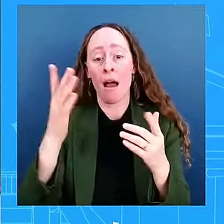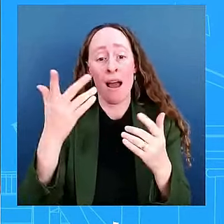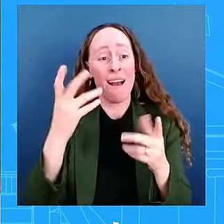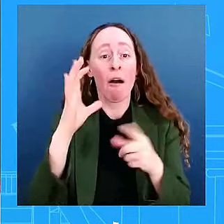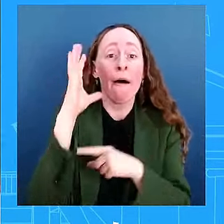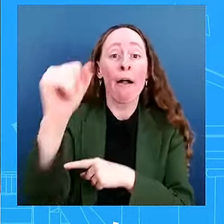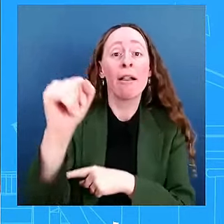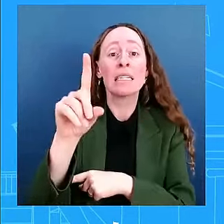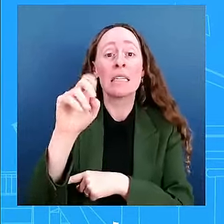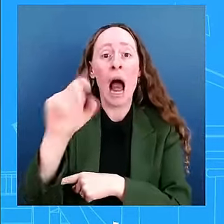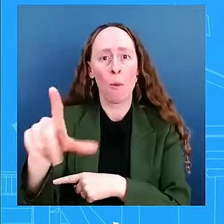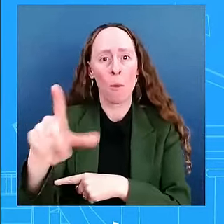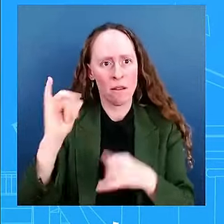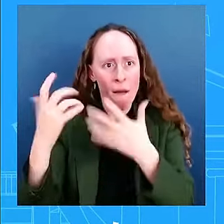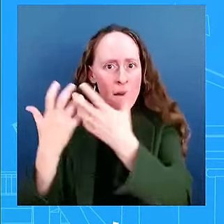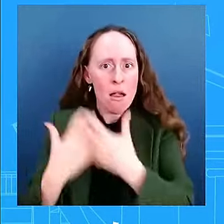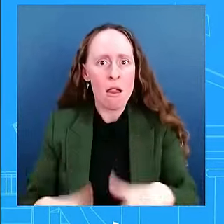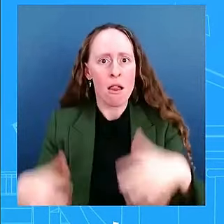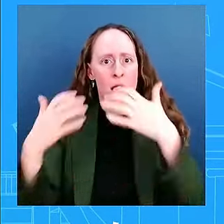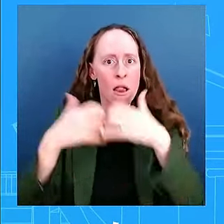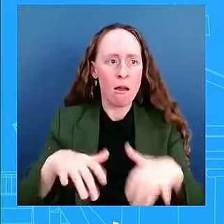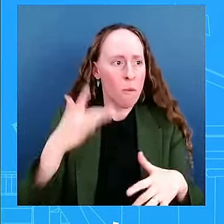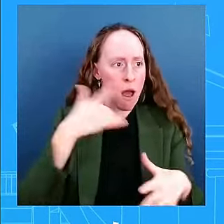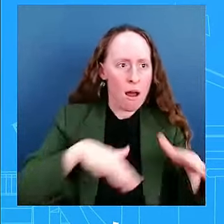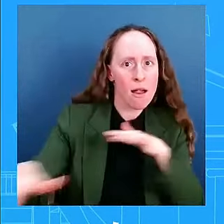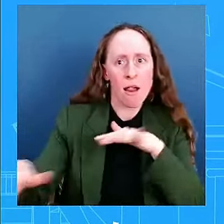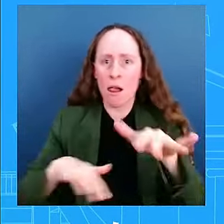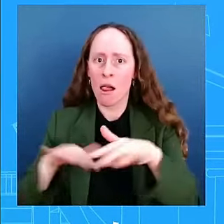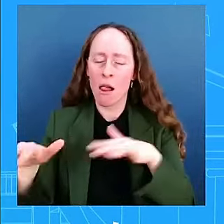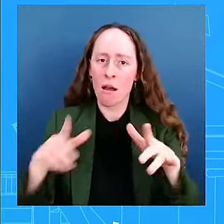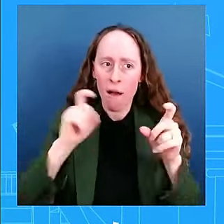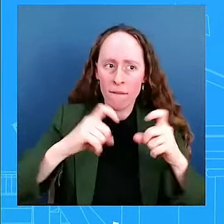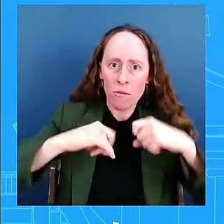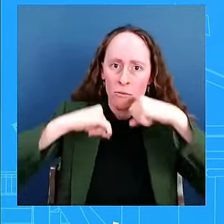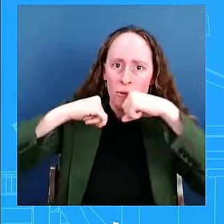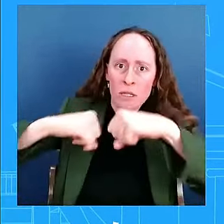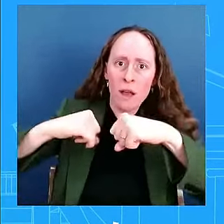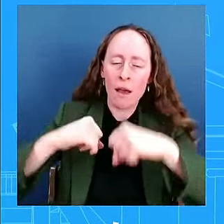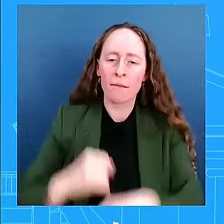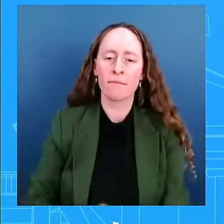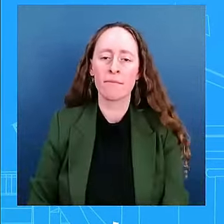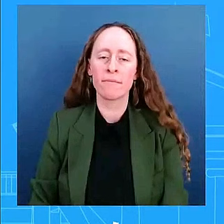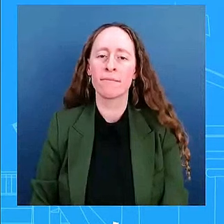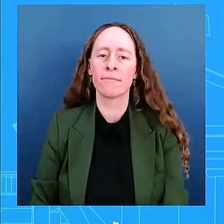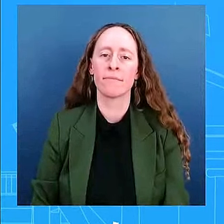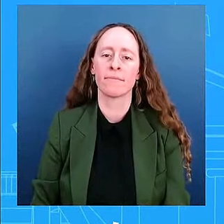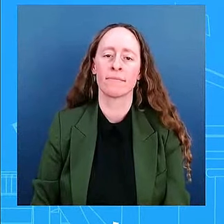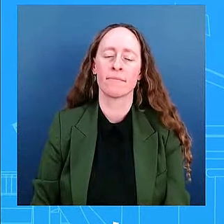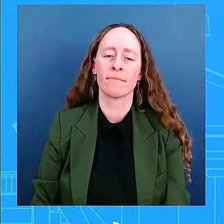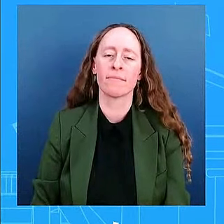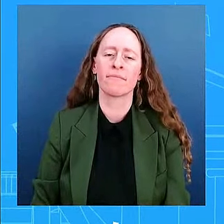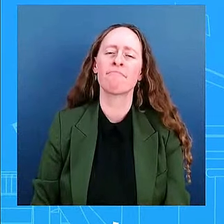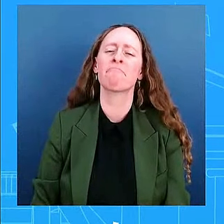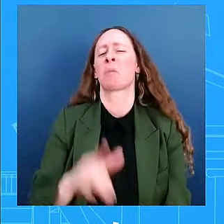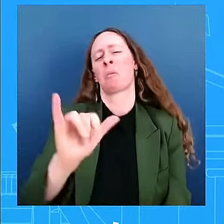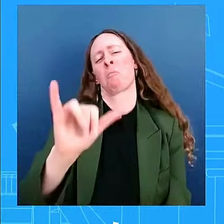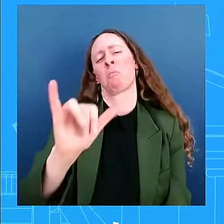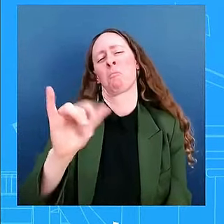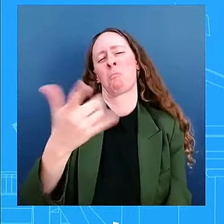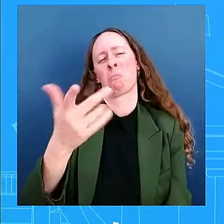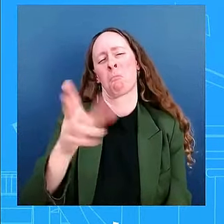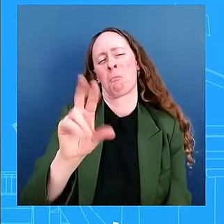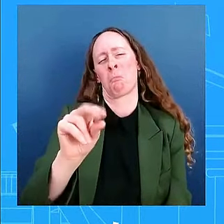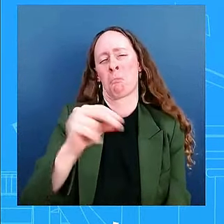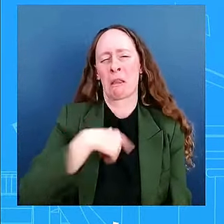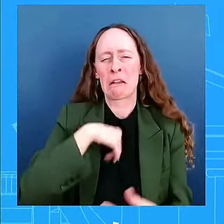the Secret Service? what I will say is I'm not going to get into the specifics of the Secret Service and and how